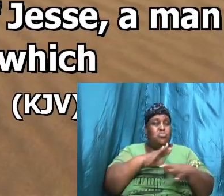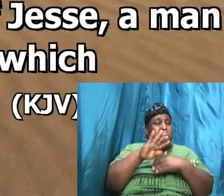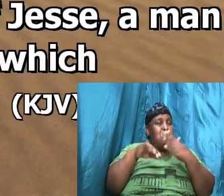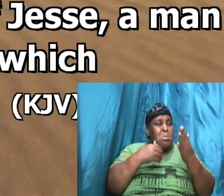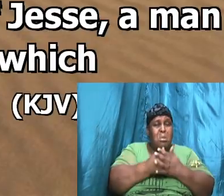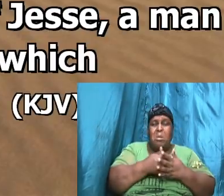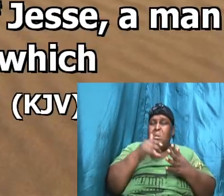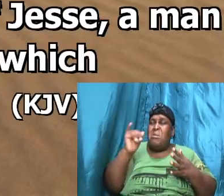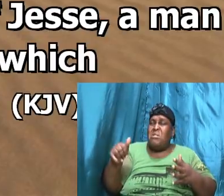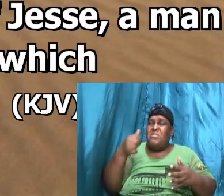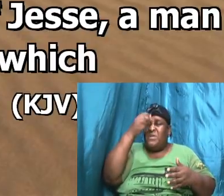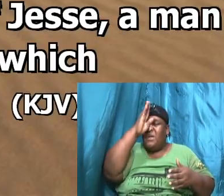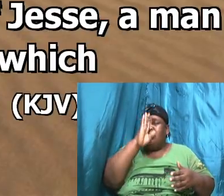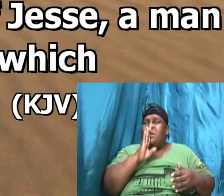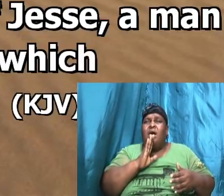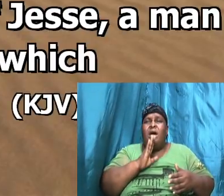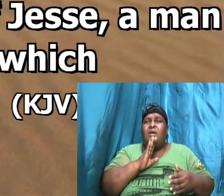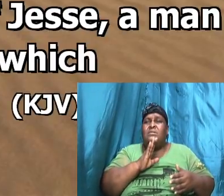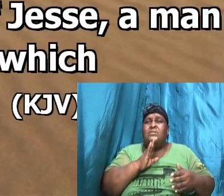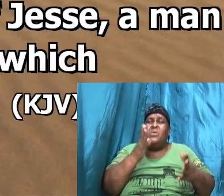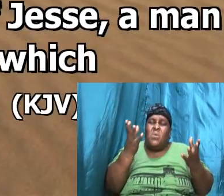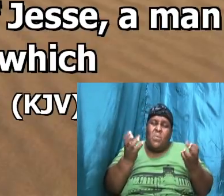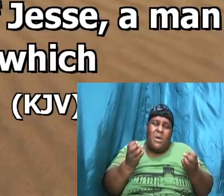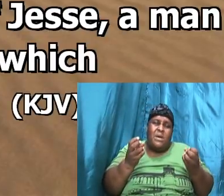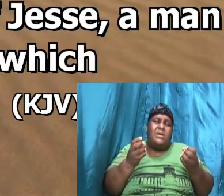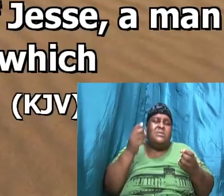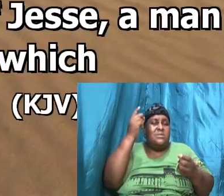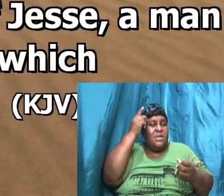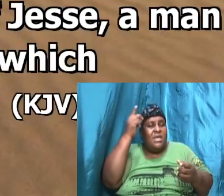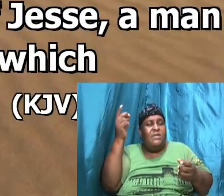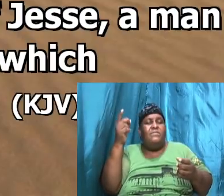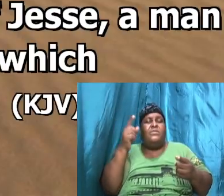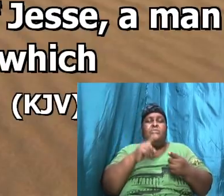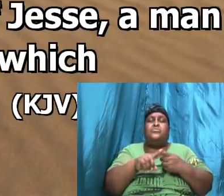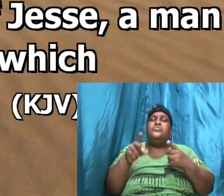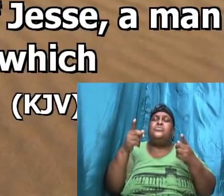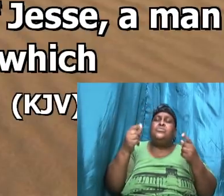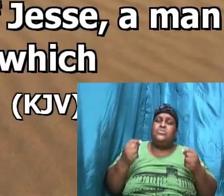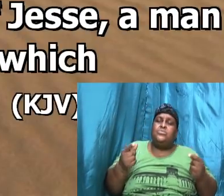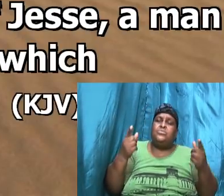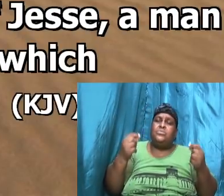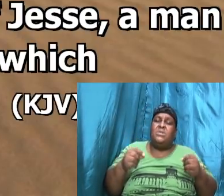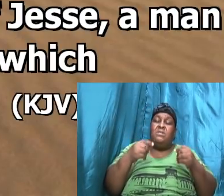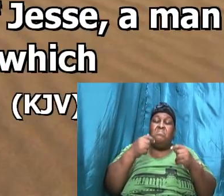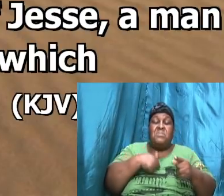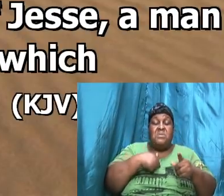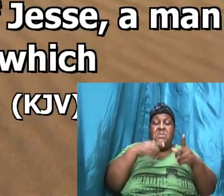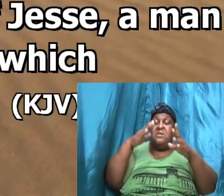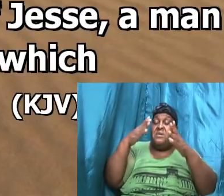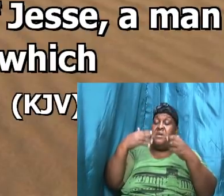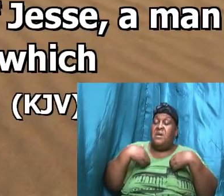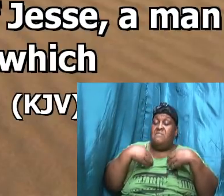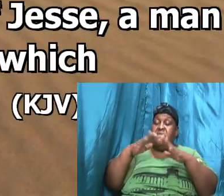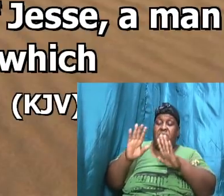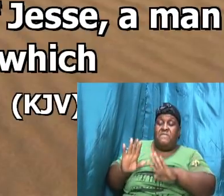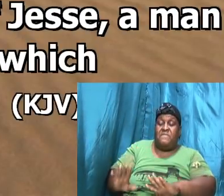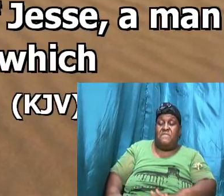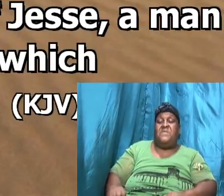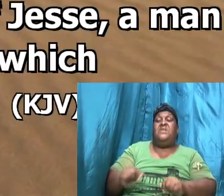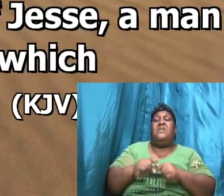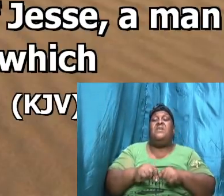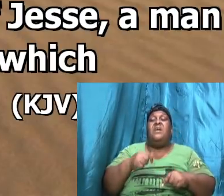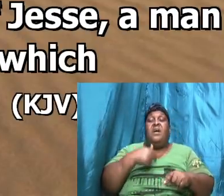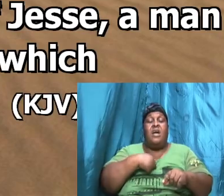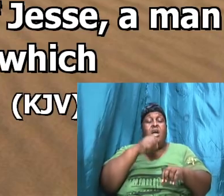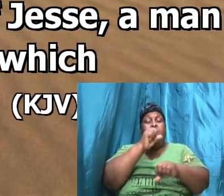considered a man after God's own heart I have a fear that I operate with and this fear is to make